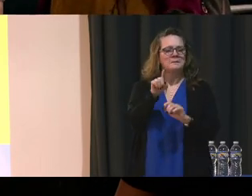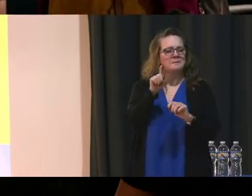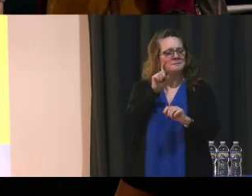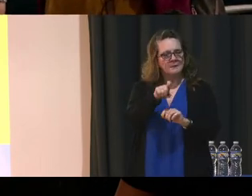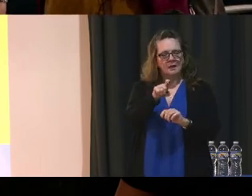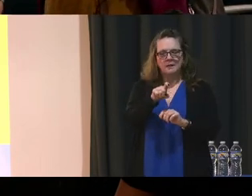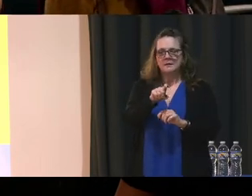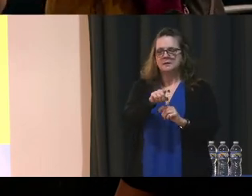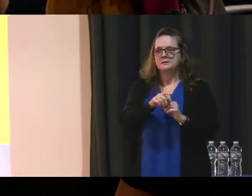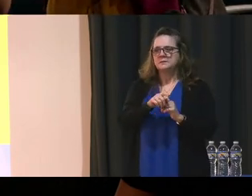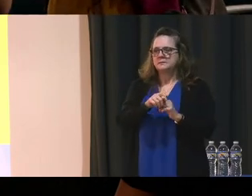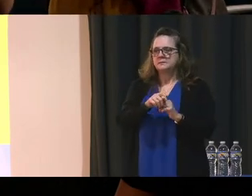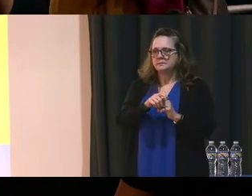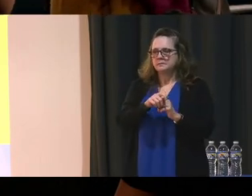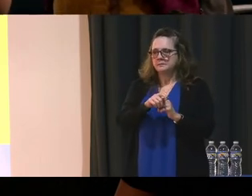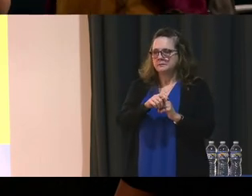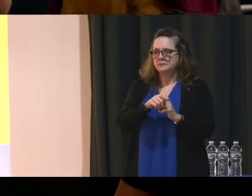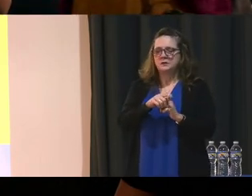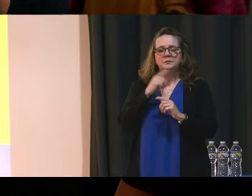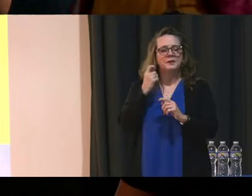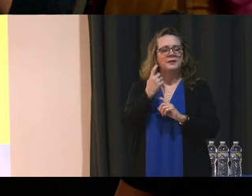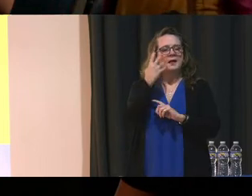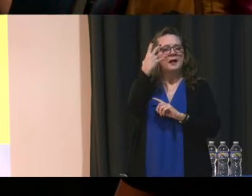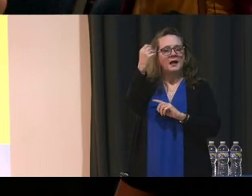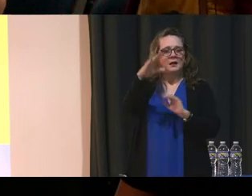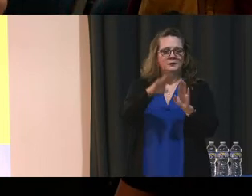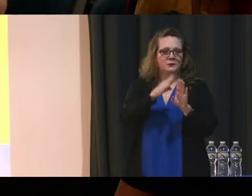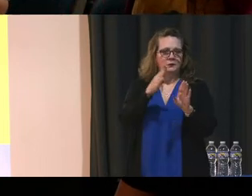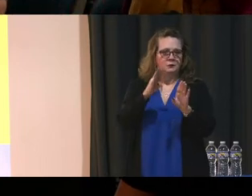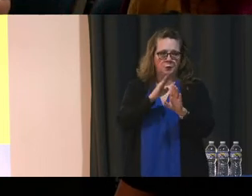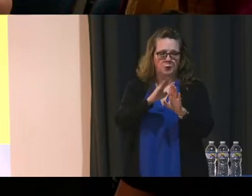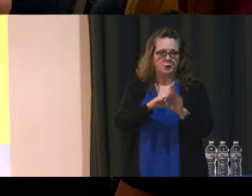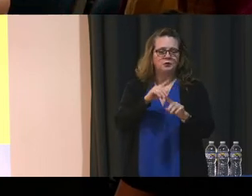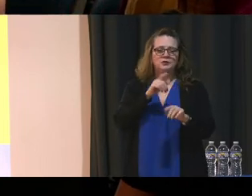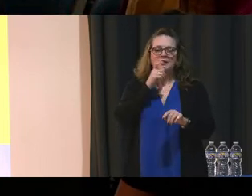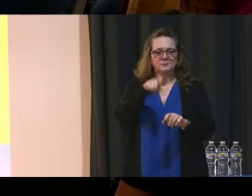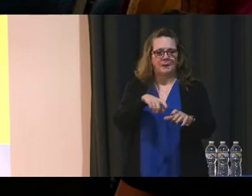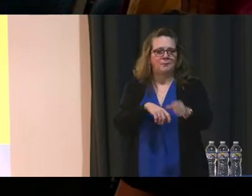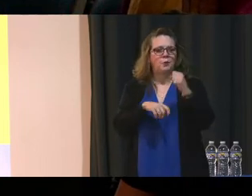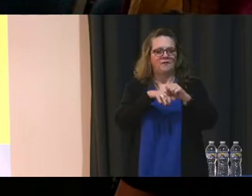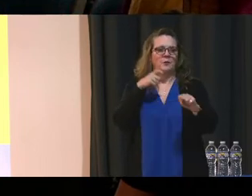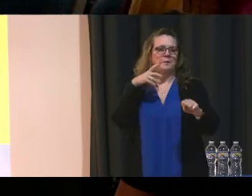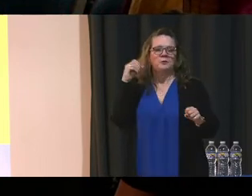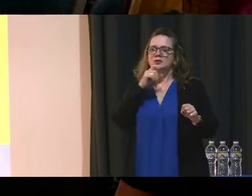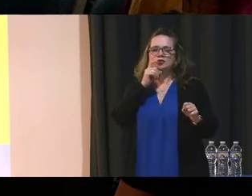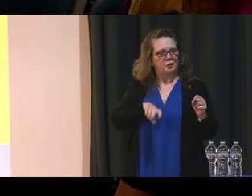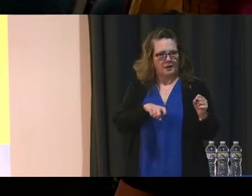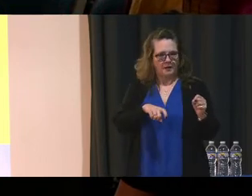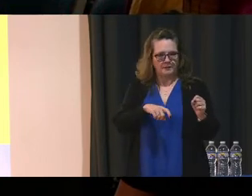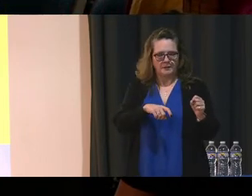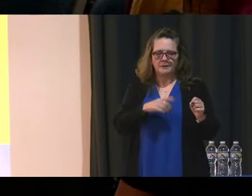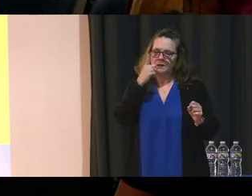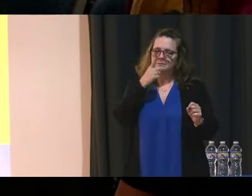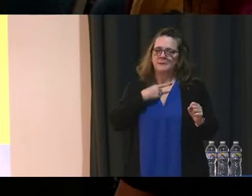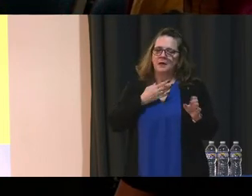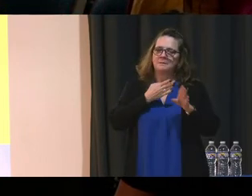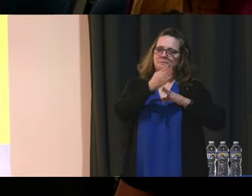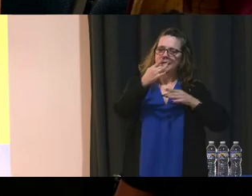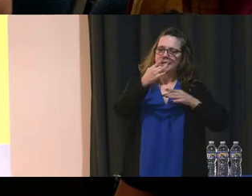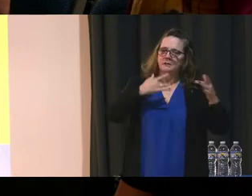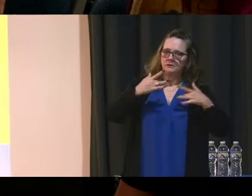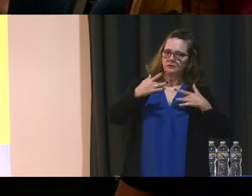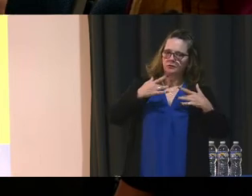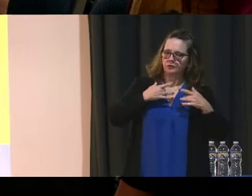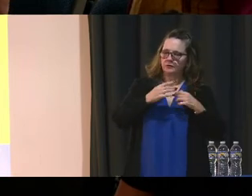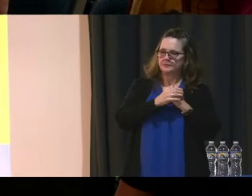inside the school because the outside doors can be pulled from the outside. So, that's my main concern that I